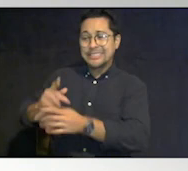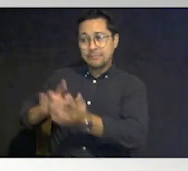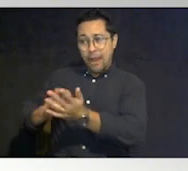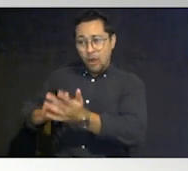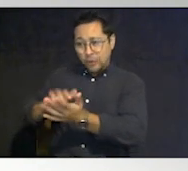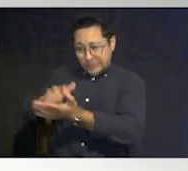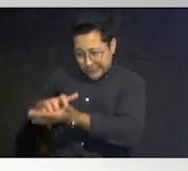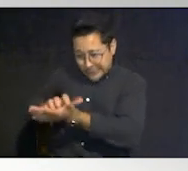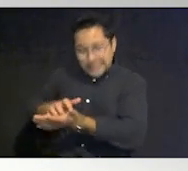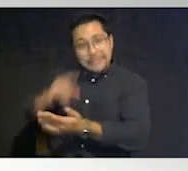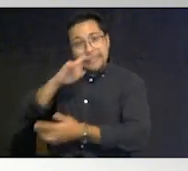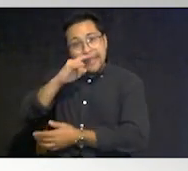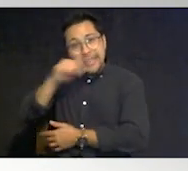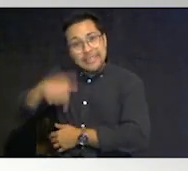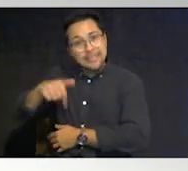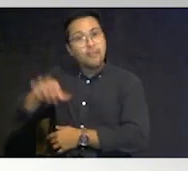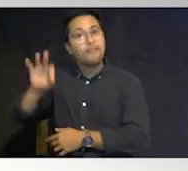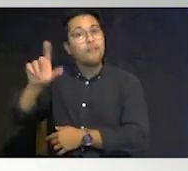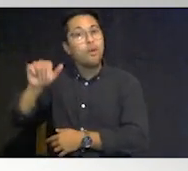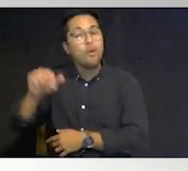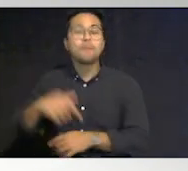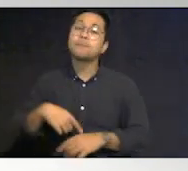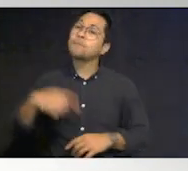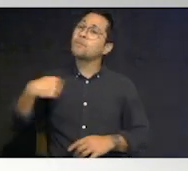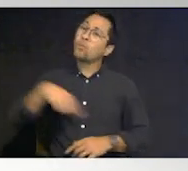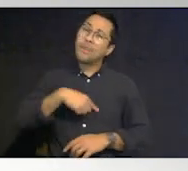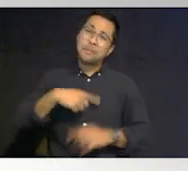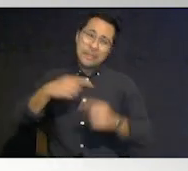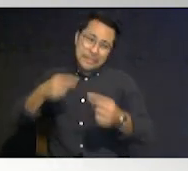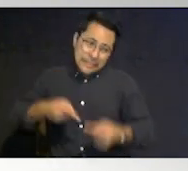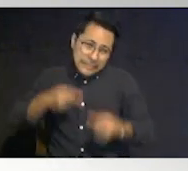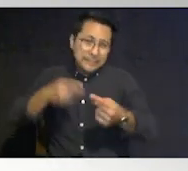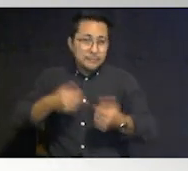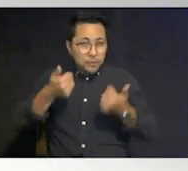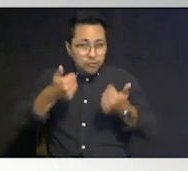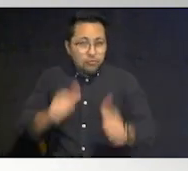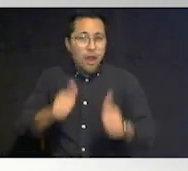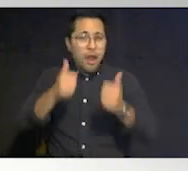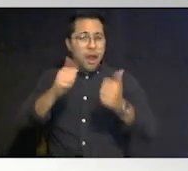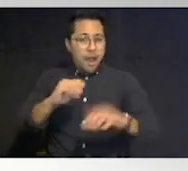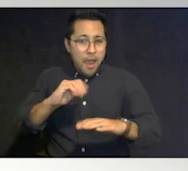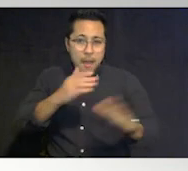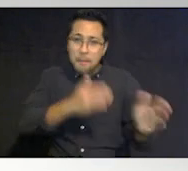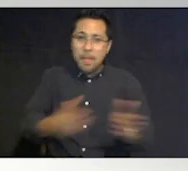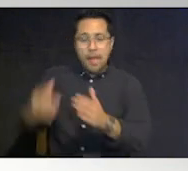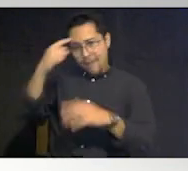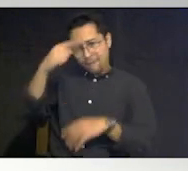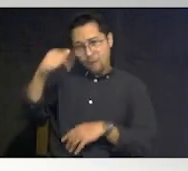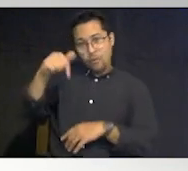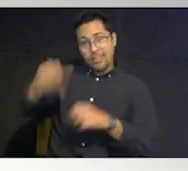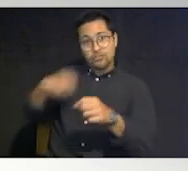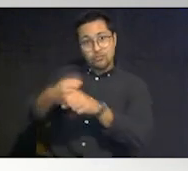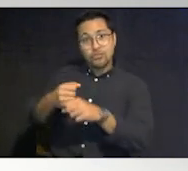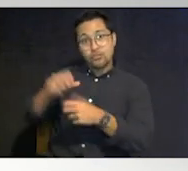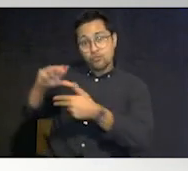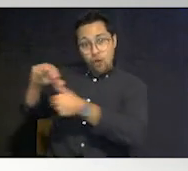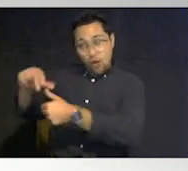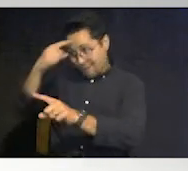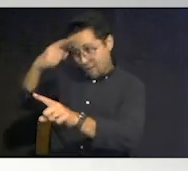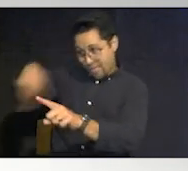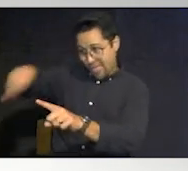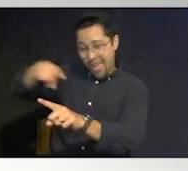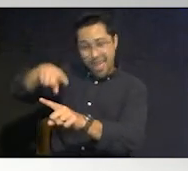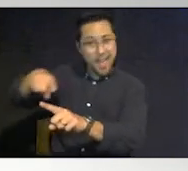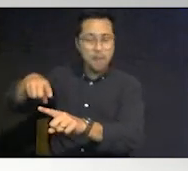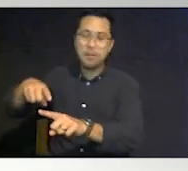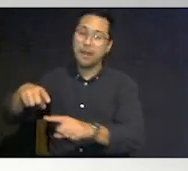kids in florida we have been trying to plan for this year's hurricane for them but have been unable to